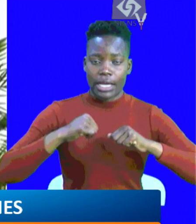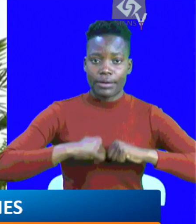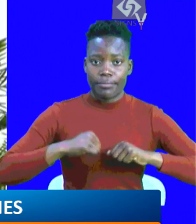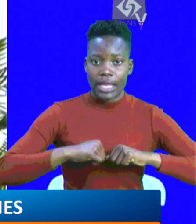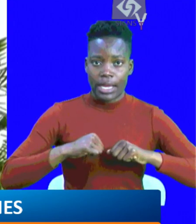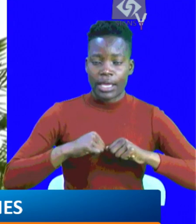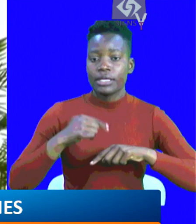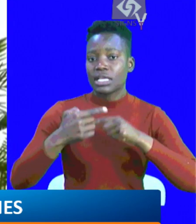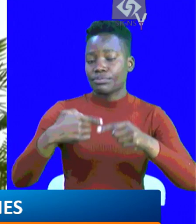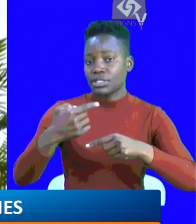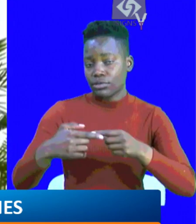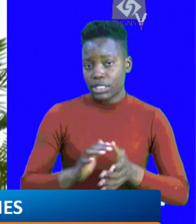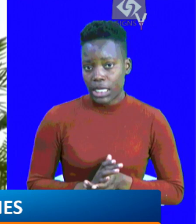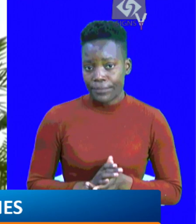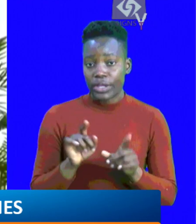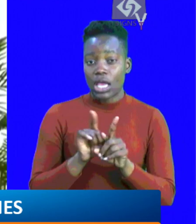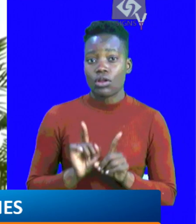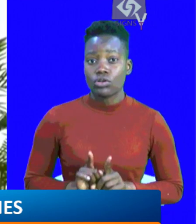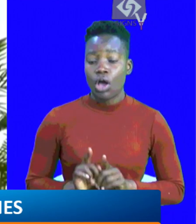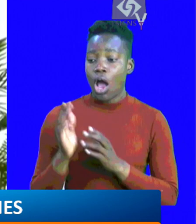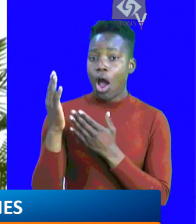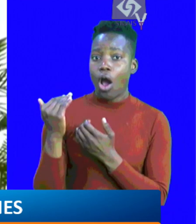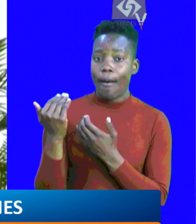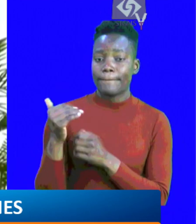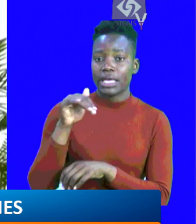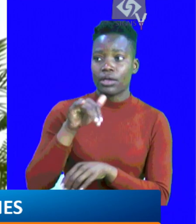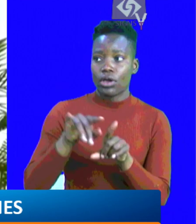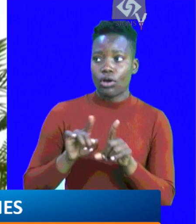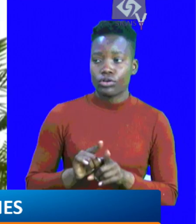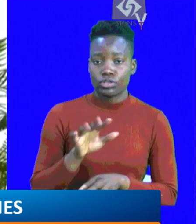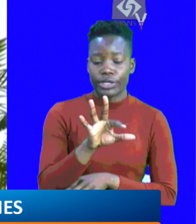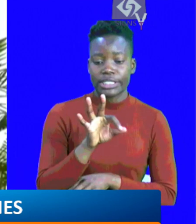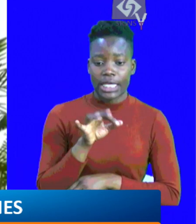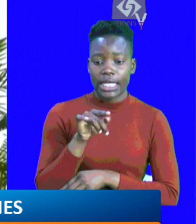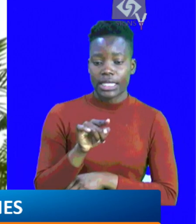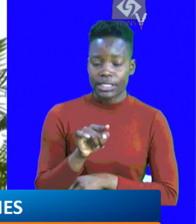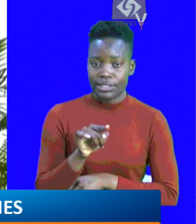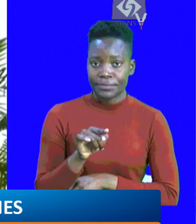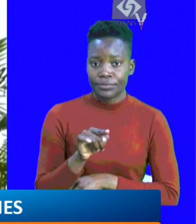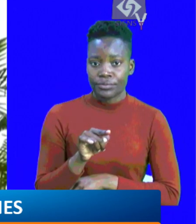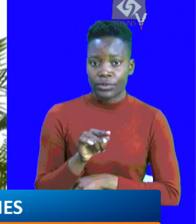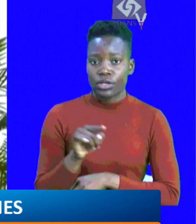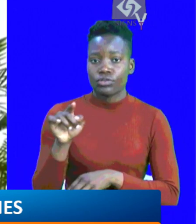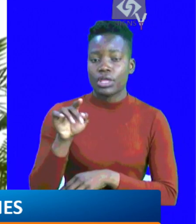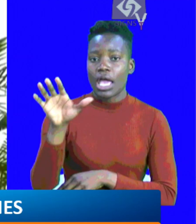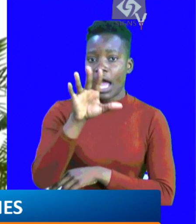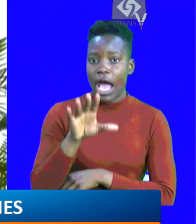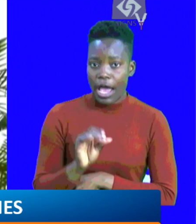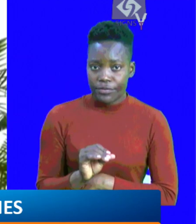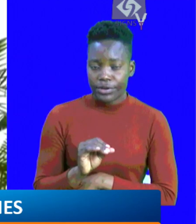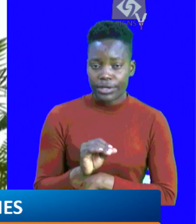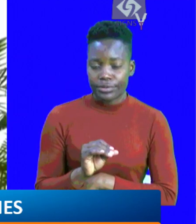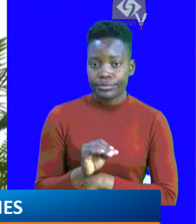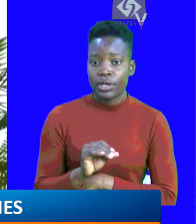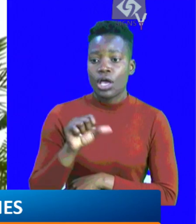board this agreement subsequently. And hopefully, we can also take this